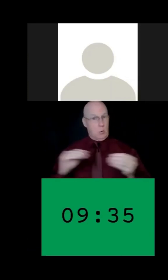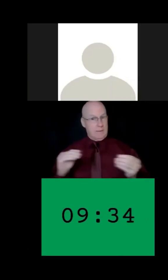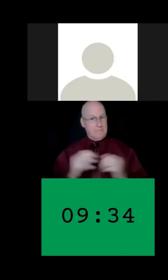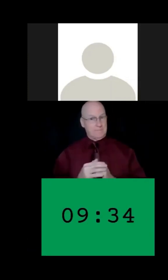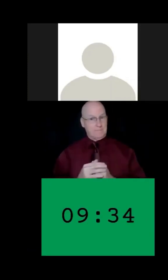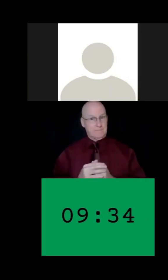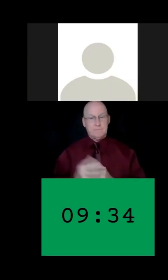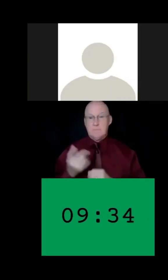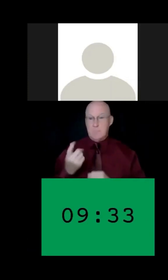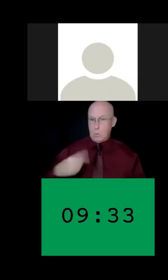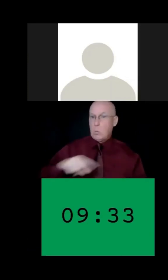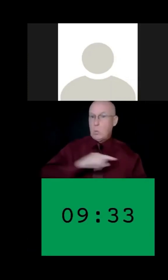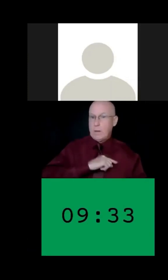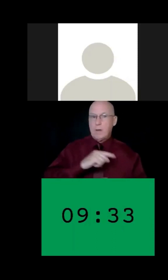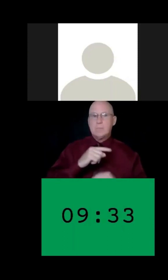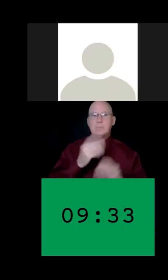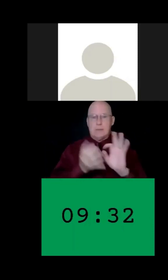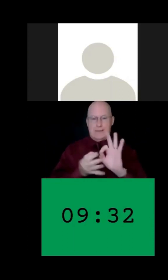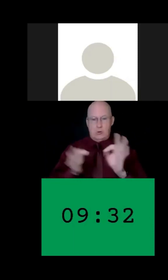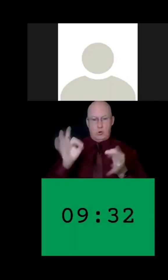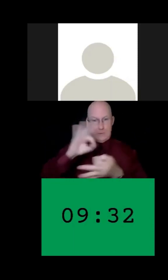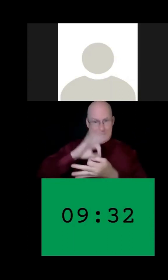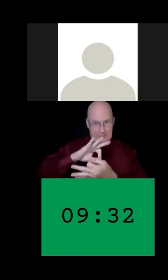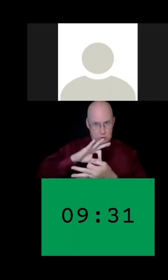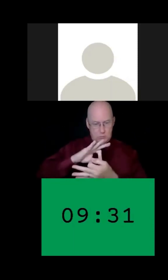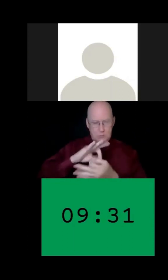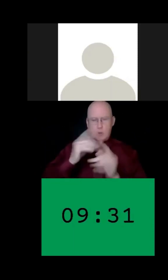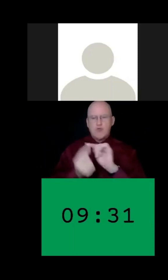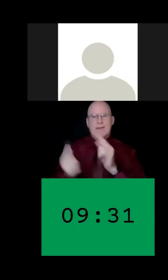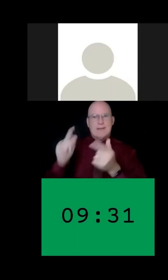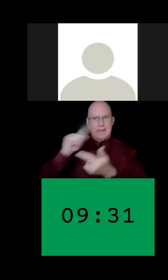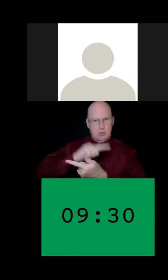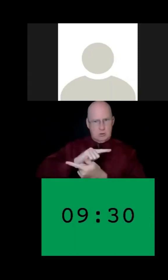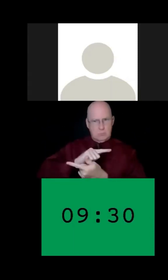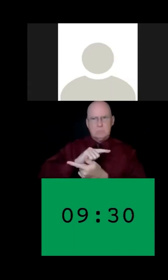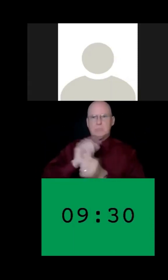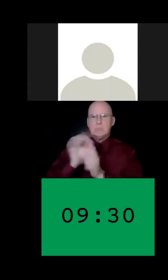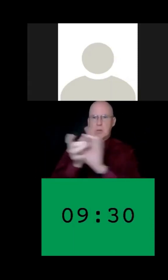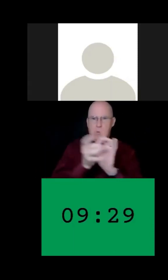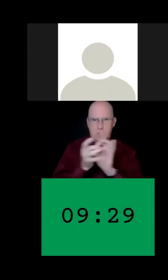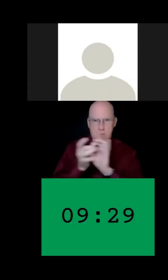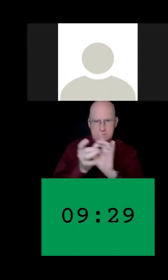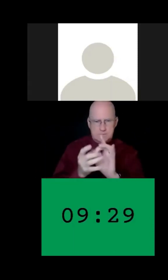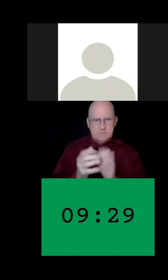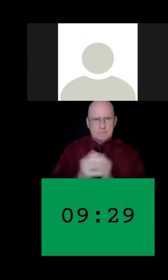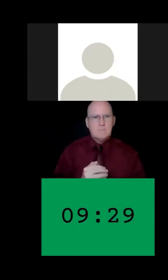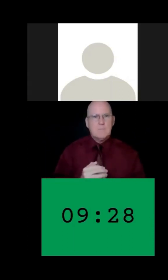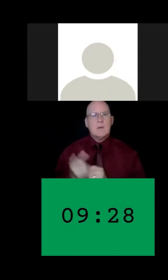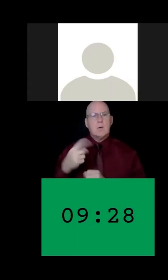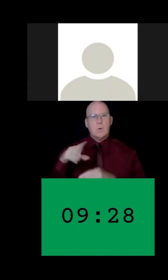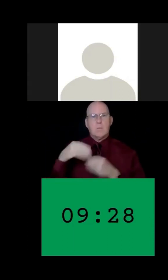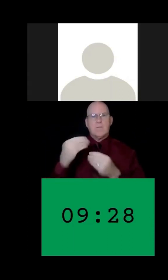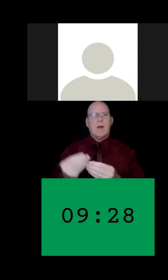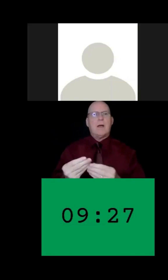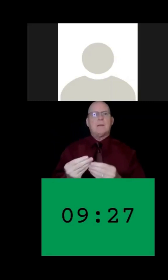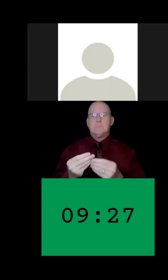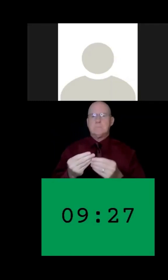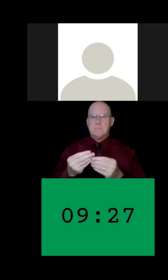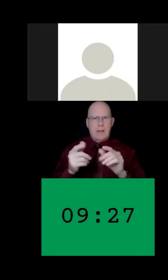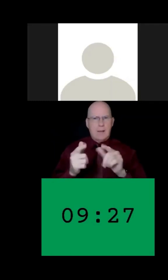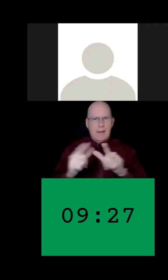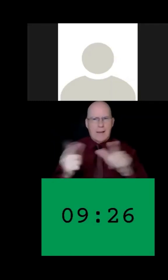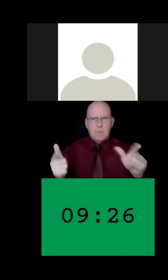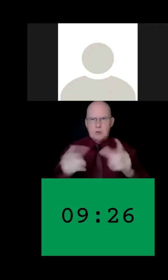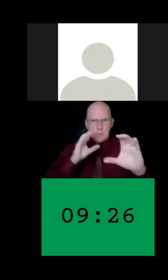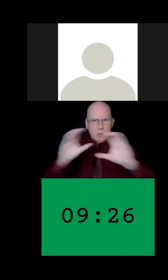are an interpretation and translation collective. We provide interlanguage communication services